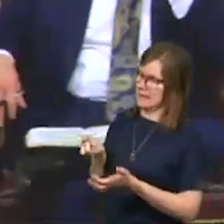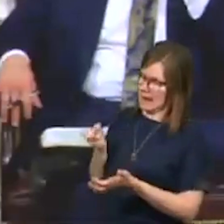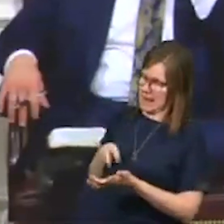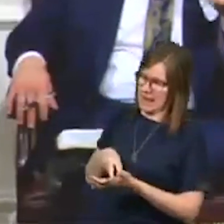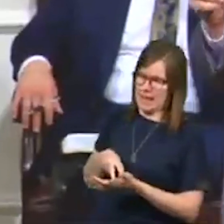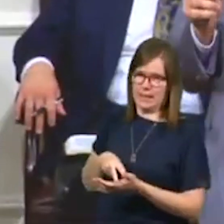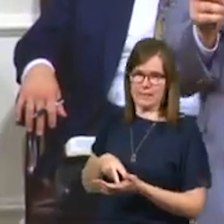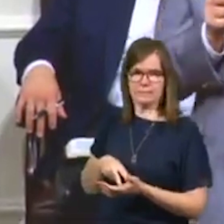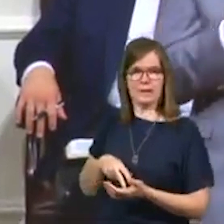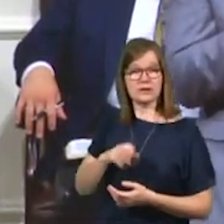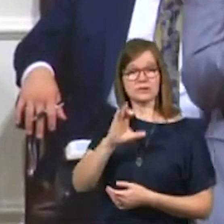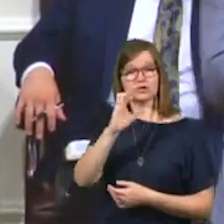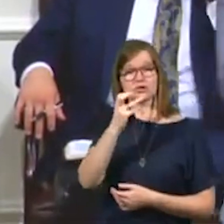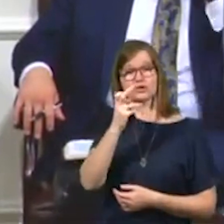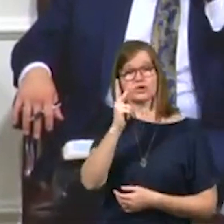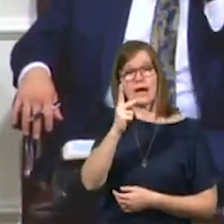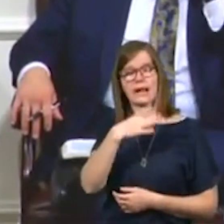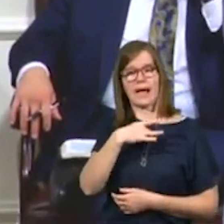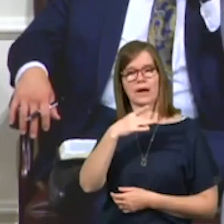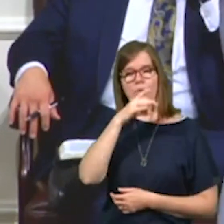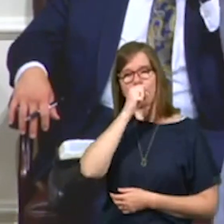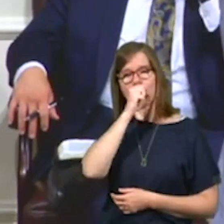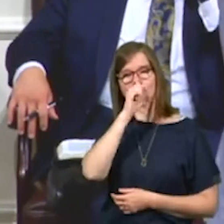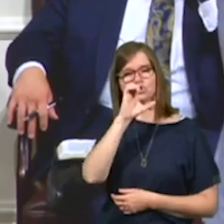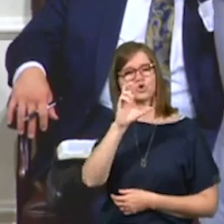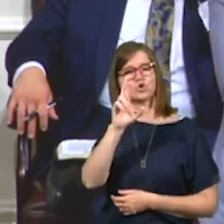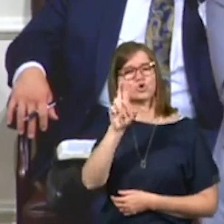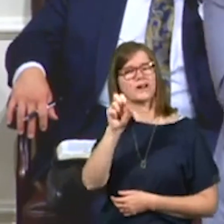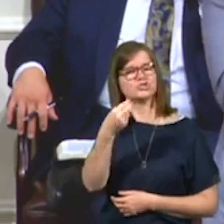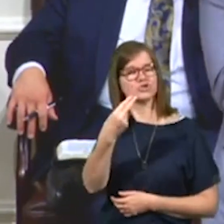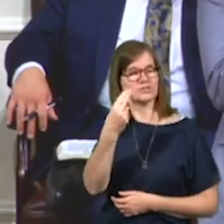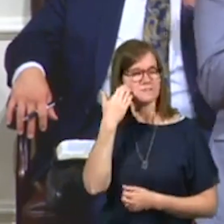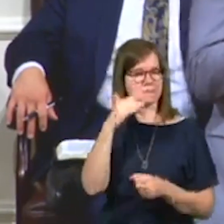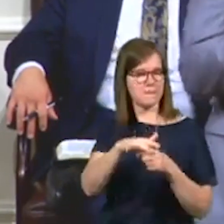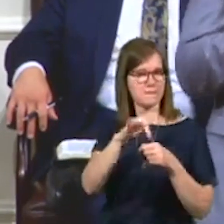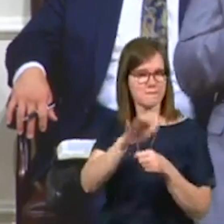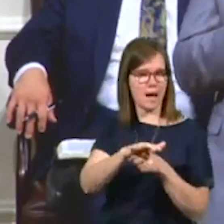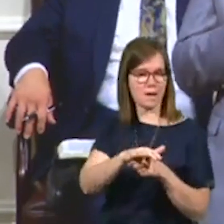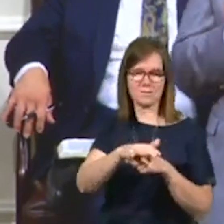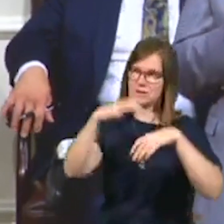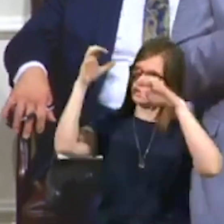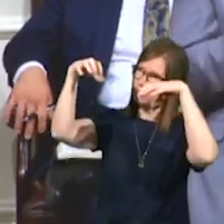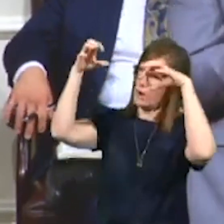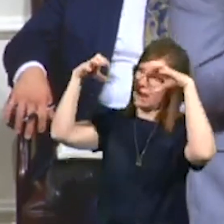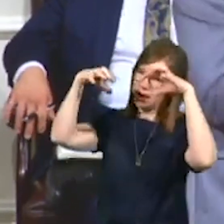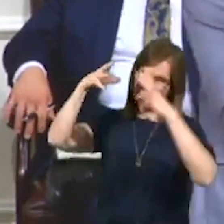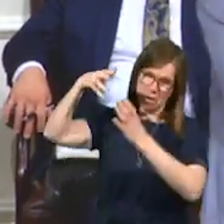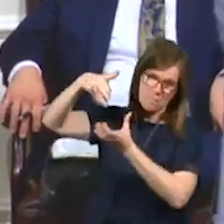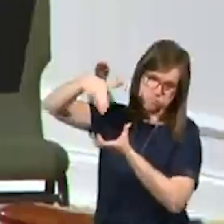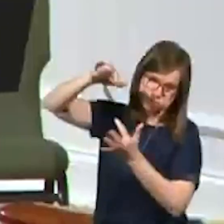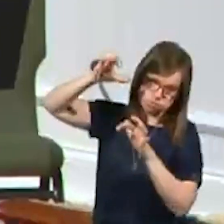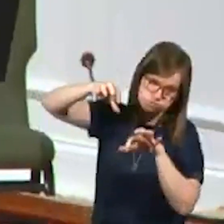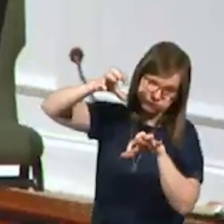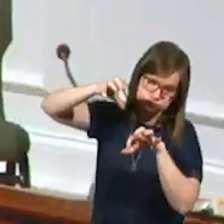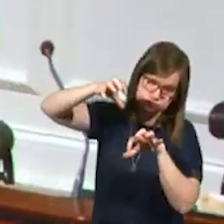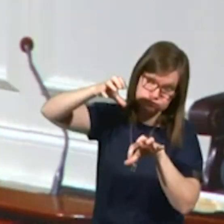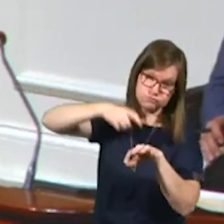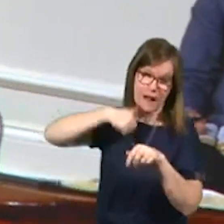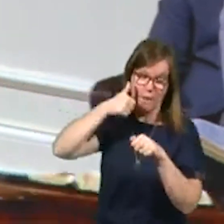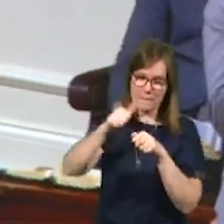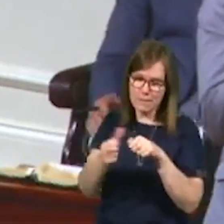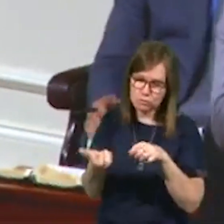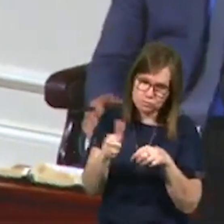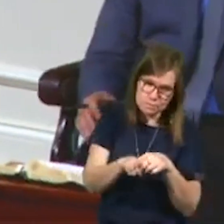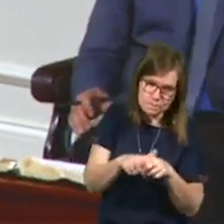Chuck liked, he liked Orange Crush, the drink, the pop, Orange Crush. It was raining outside, pouring the rain. I can remember getting my little